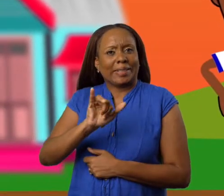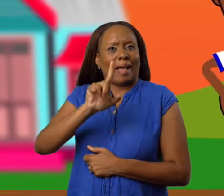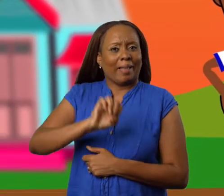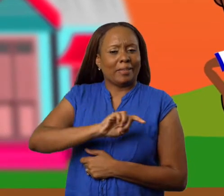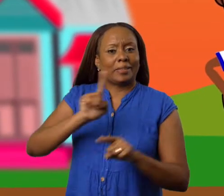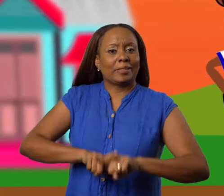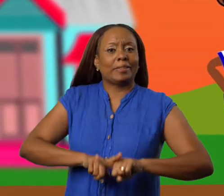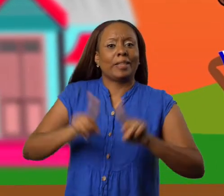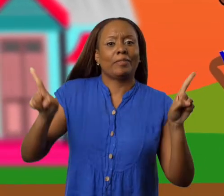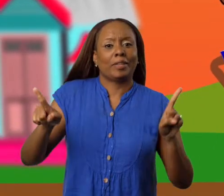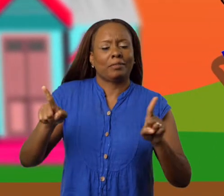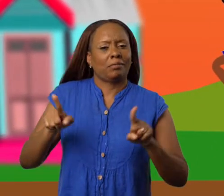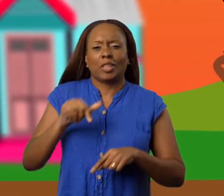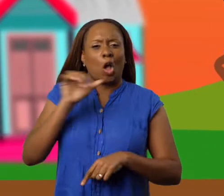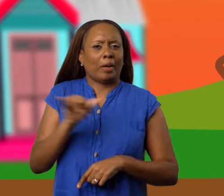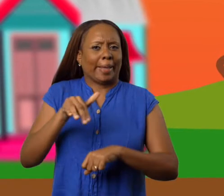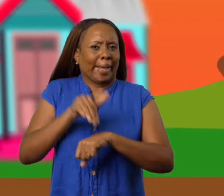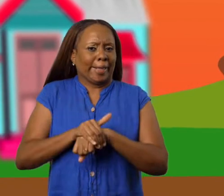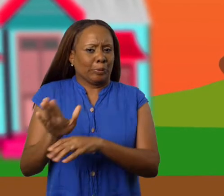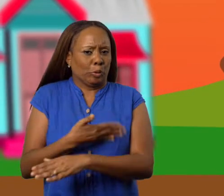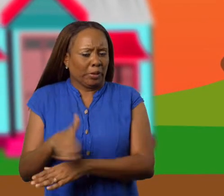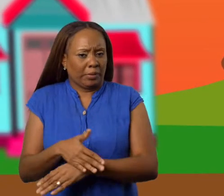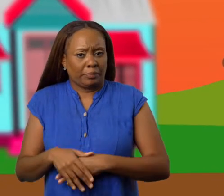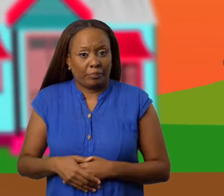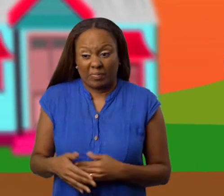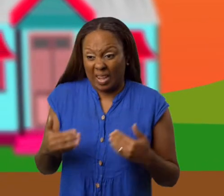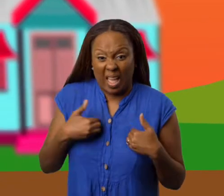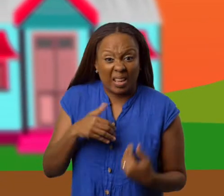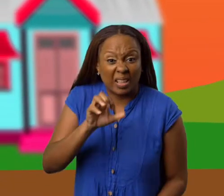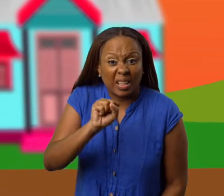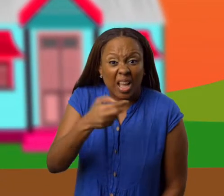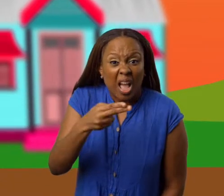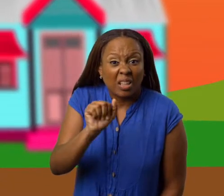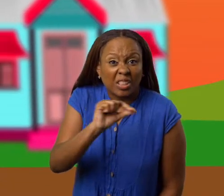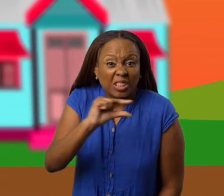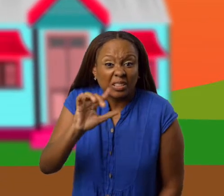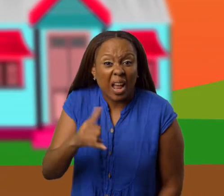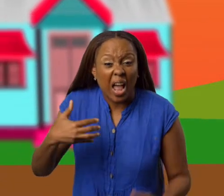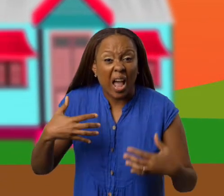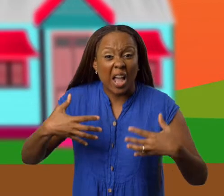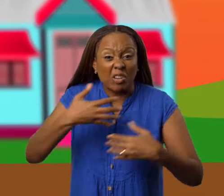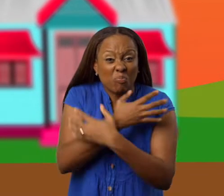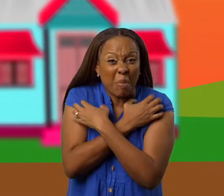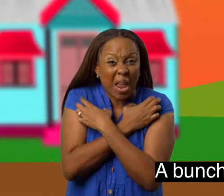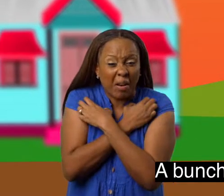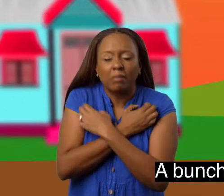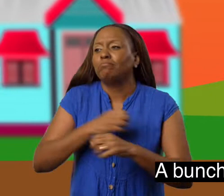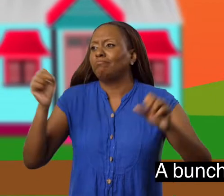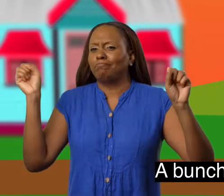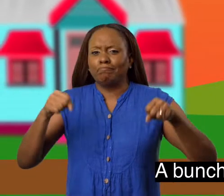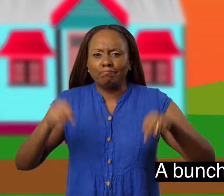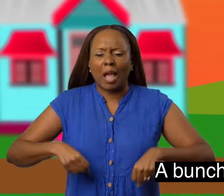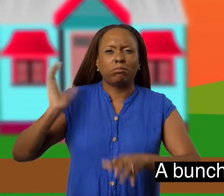music that was different to the English music. So, that had a shaggy bear about them too? Correct! A